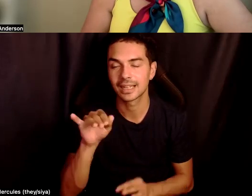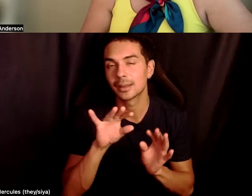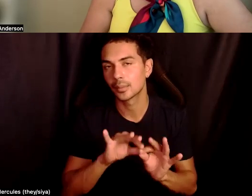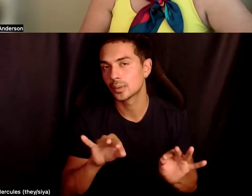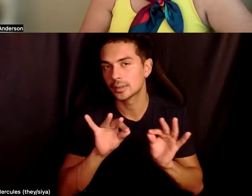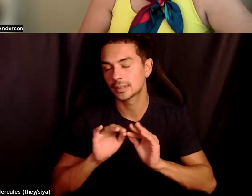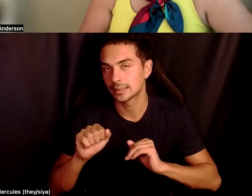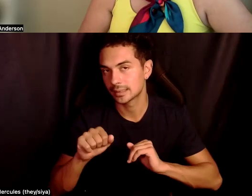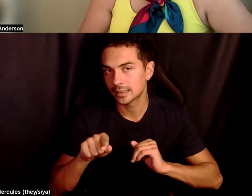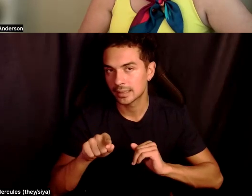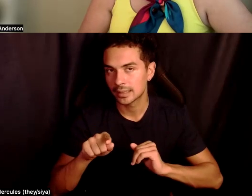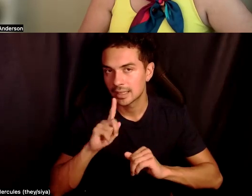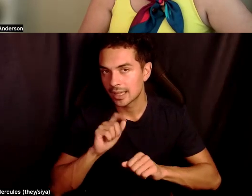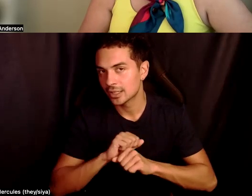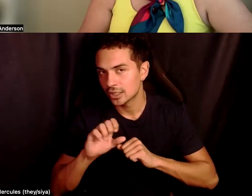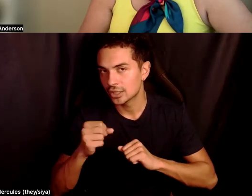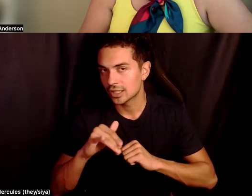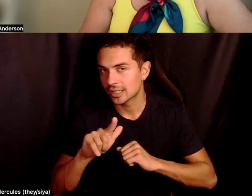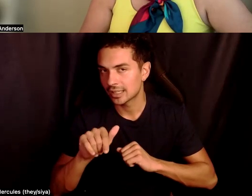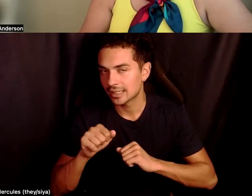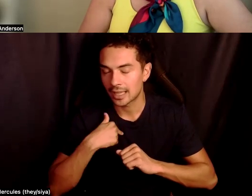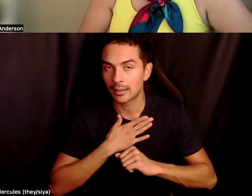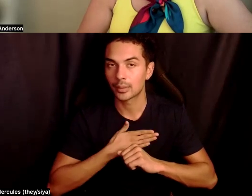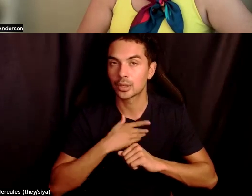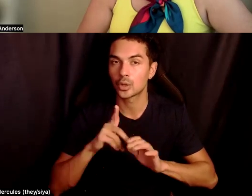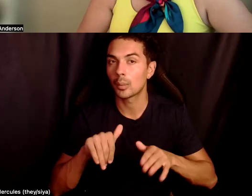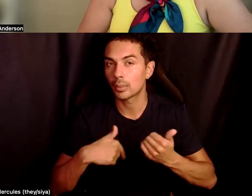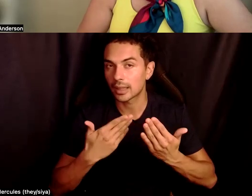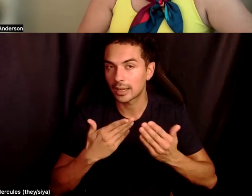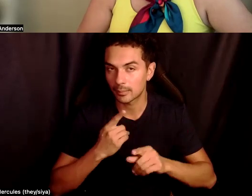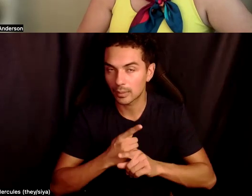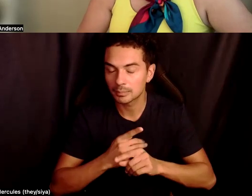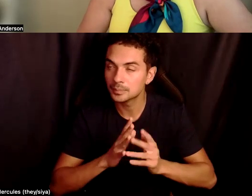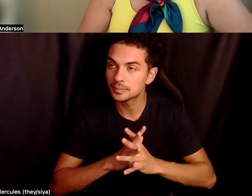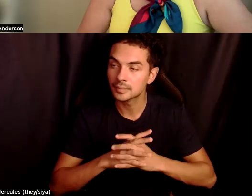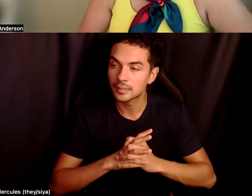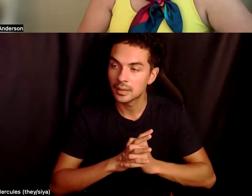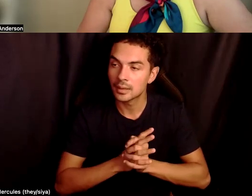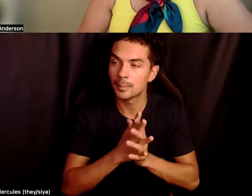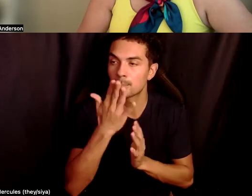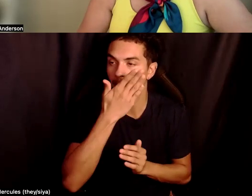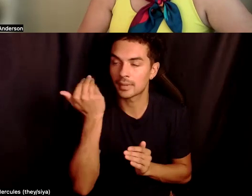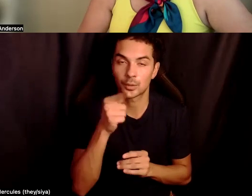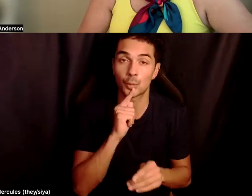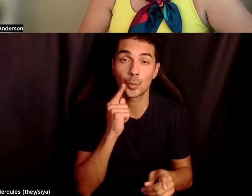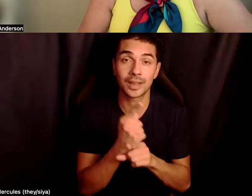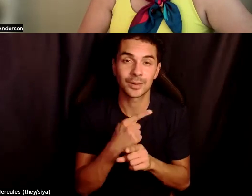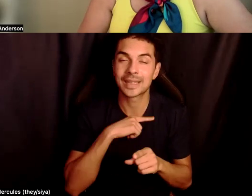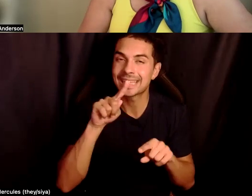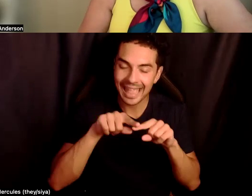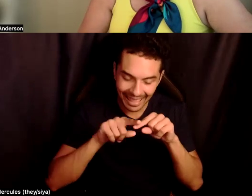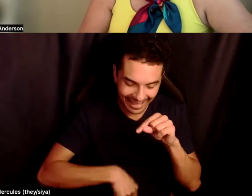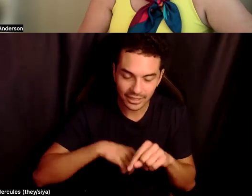that's really important. Um, actually Shayla and I appreciate you bringing that forward, right. Um, because you're right. We can't assume that